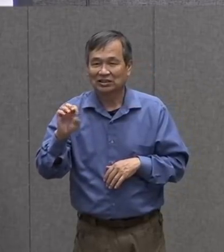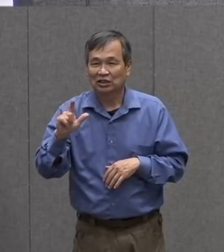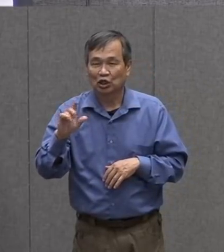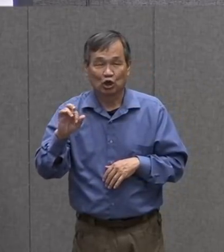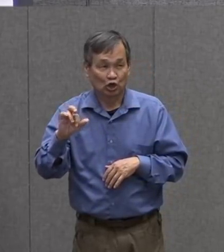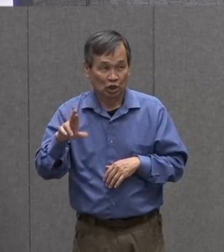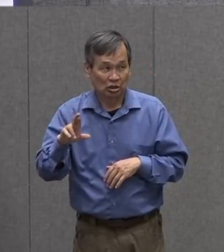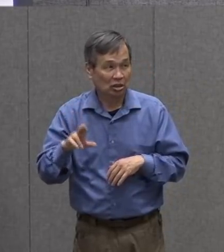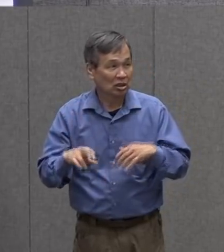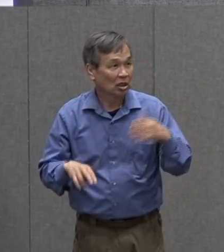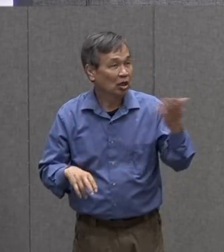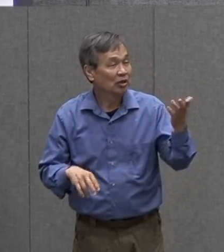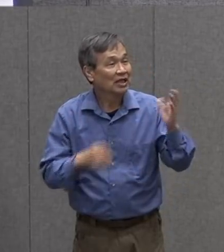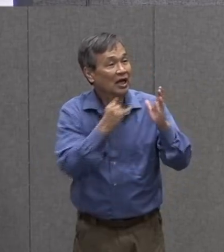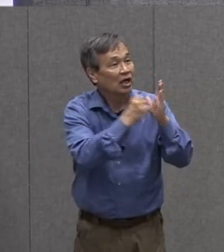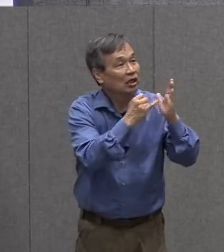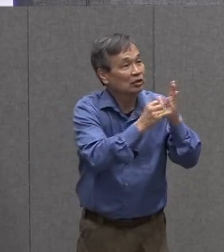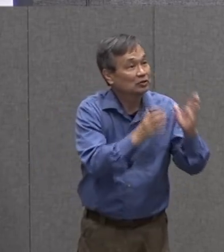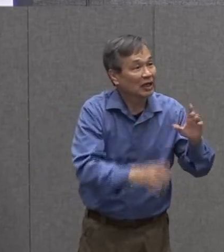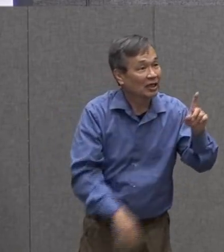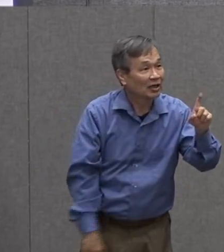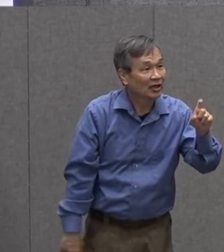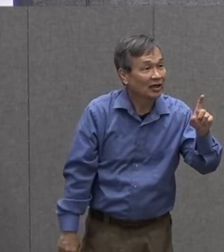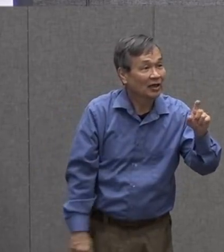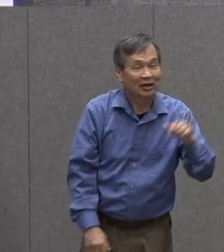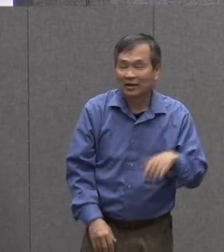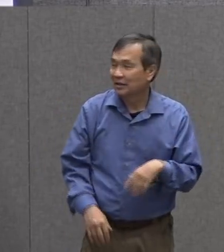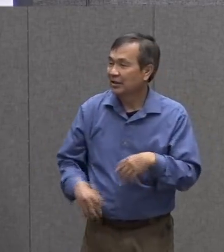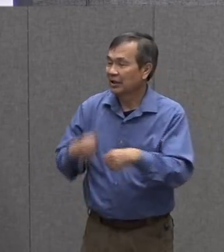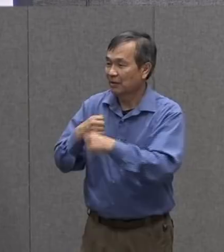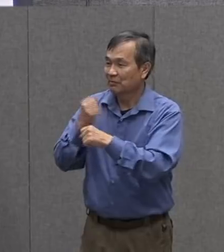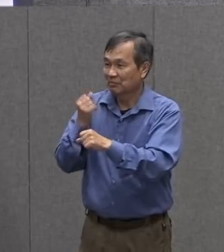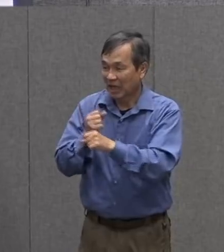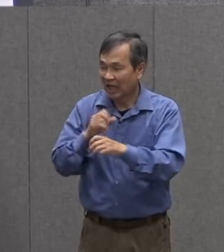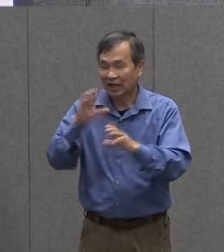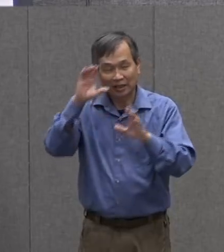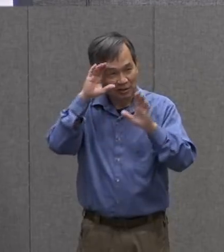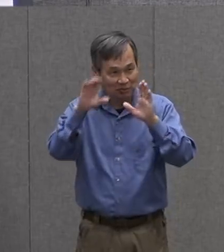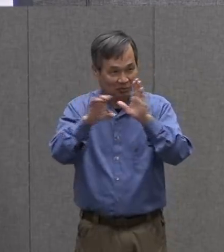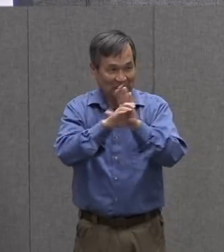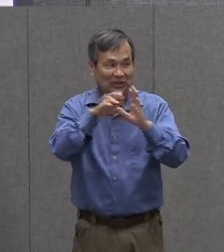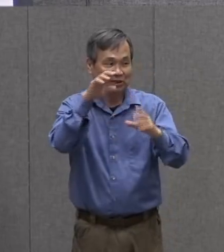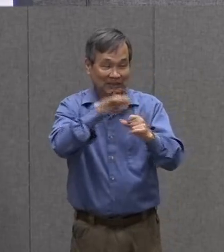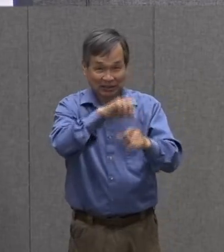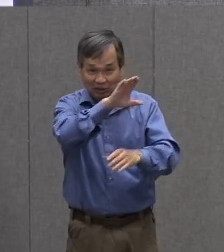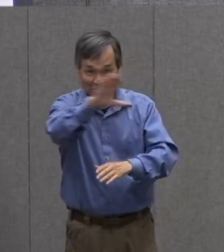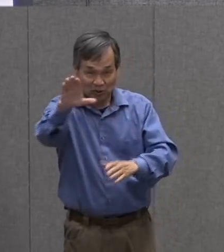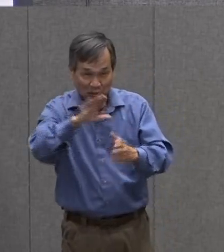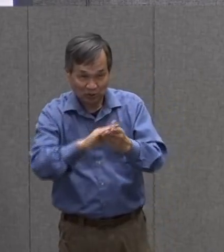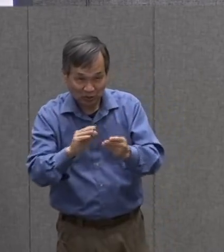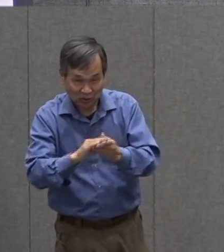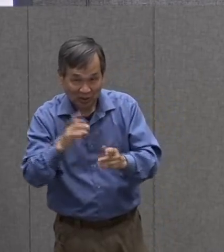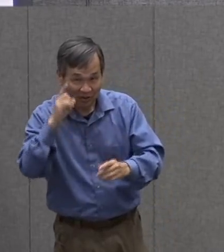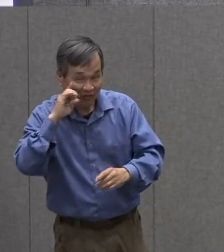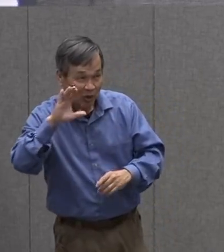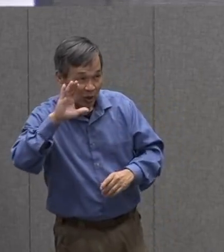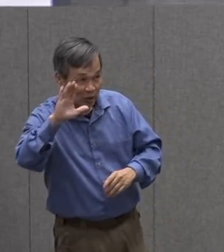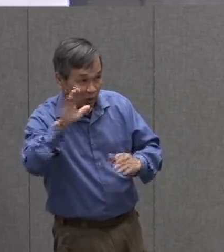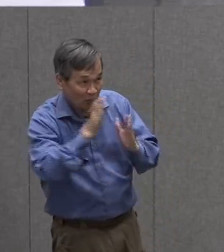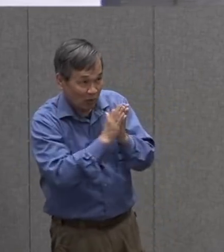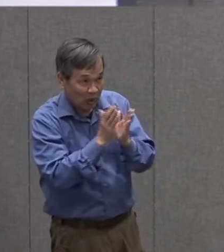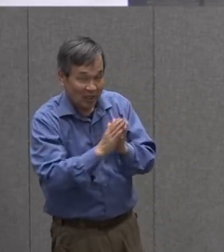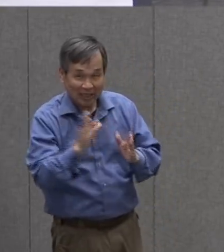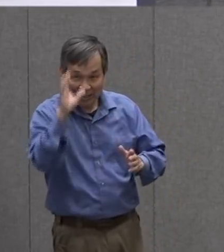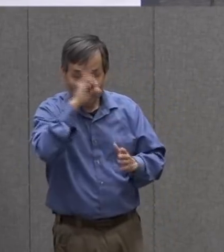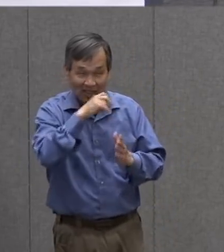an illustrator did? Well, they provide all of the pictures that go in your story. So for your book, guess what?